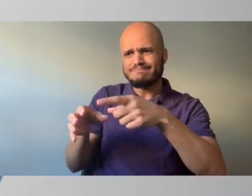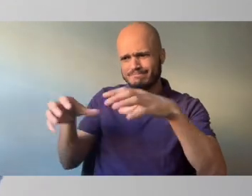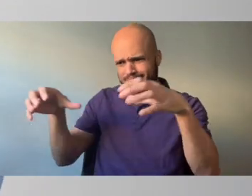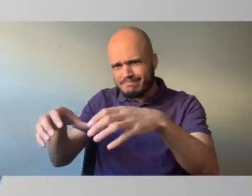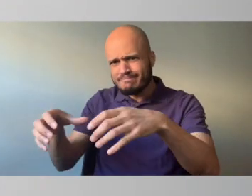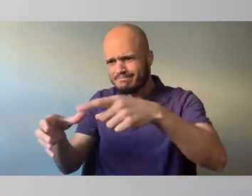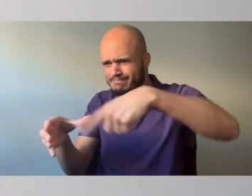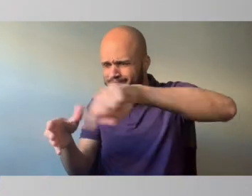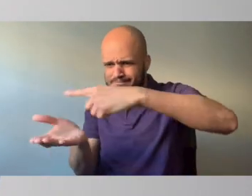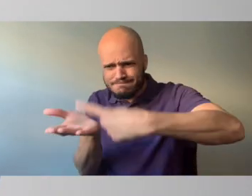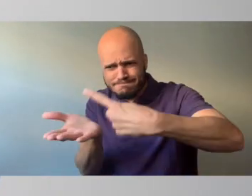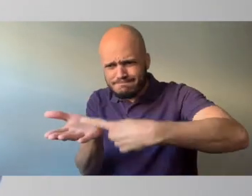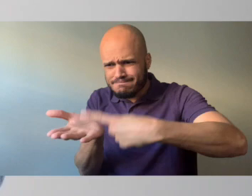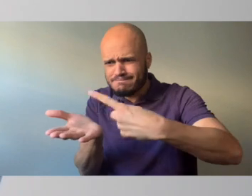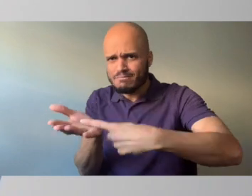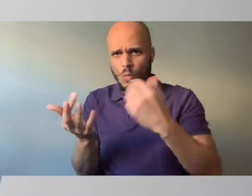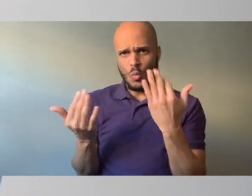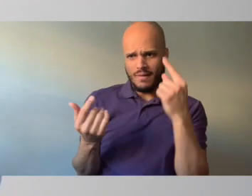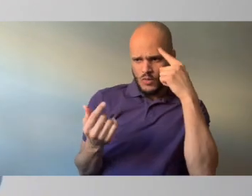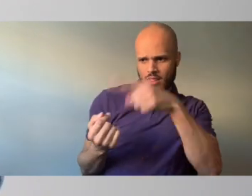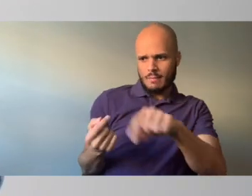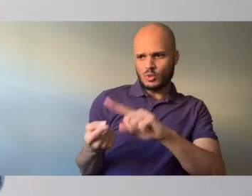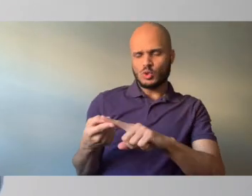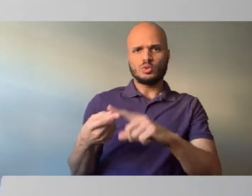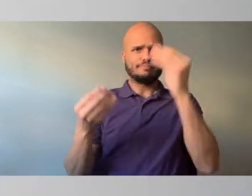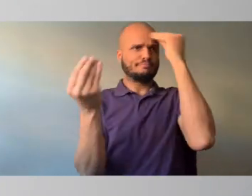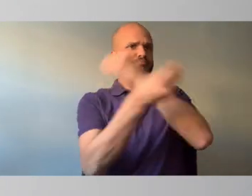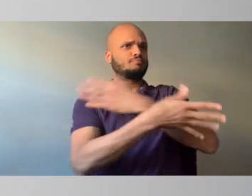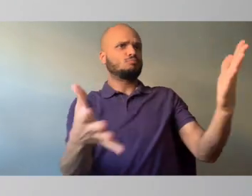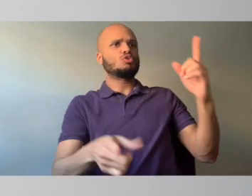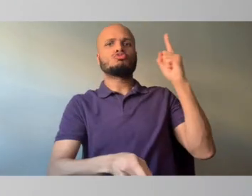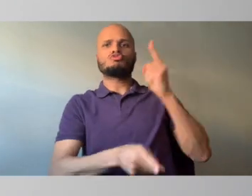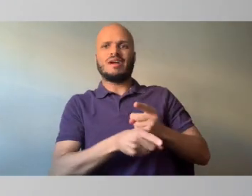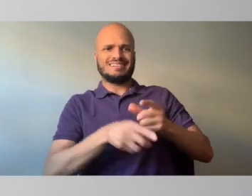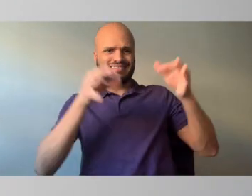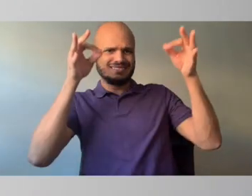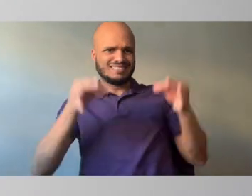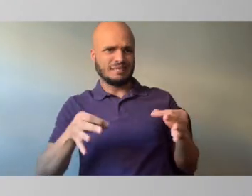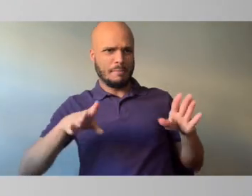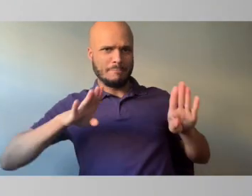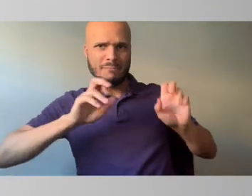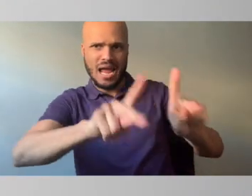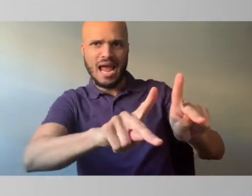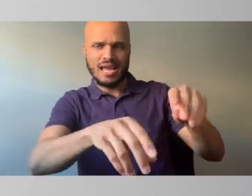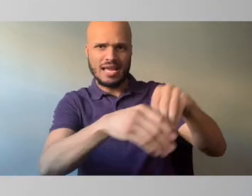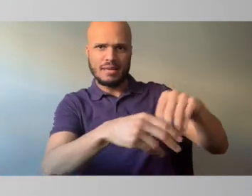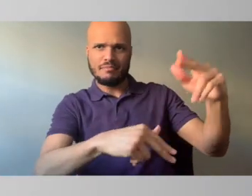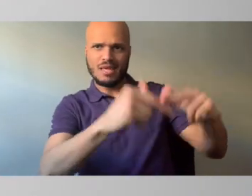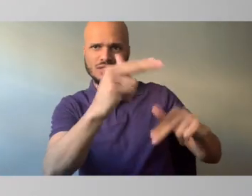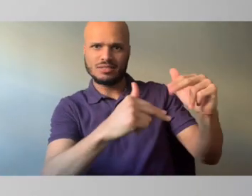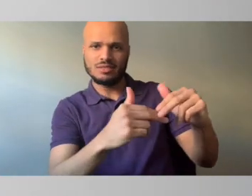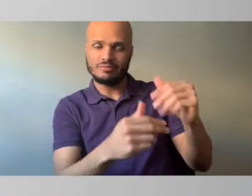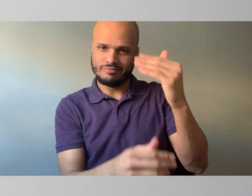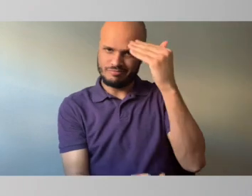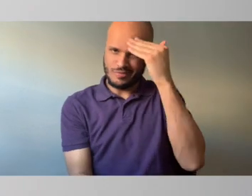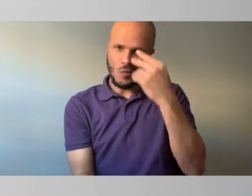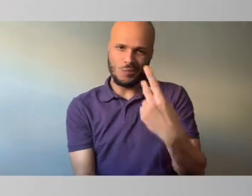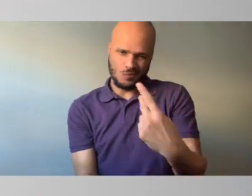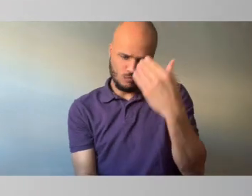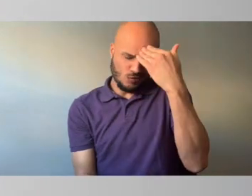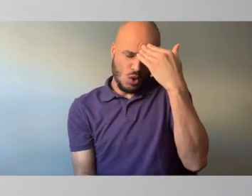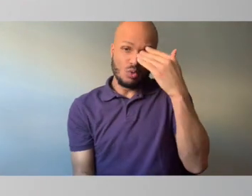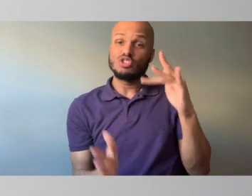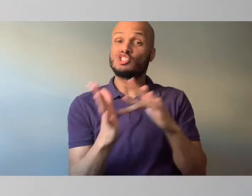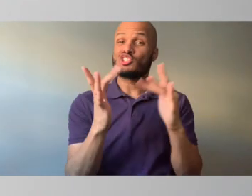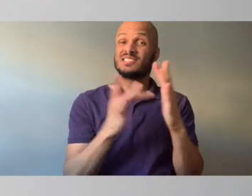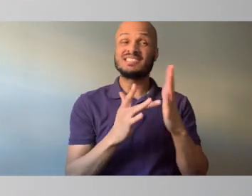that will allow us to make the right decision as to when we will go back into the building. You and I both know that Jesus had